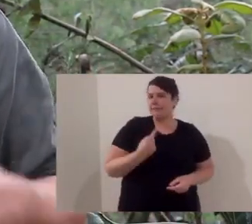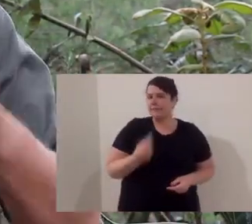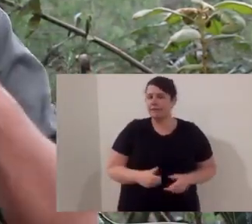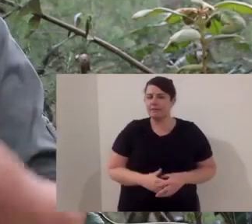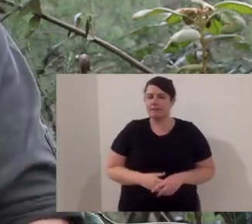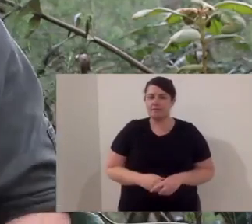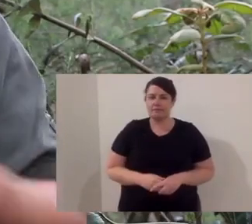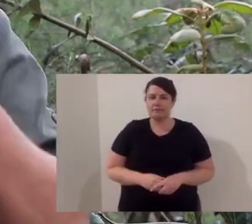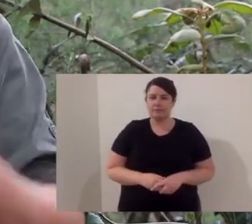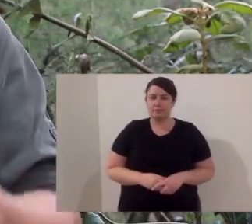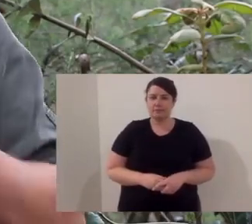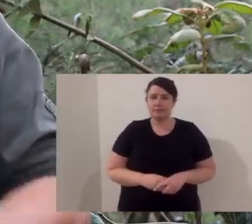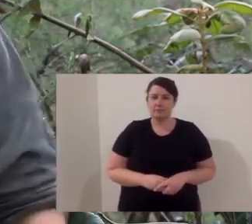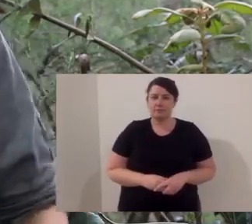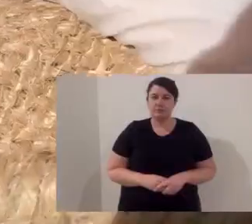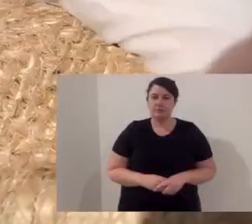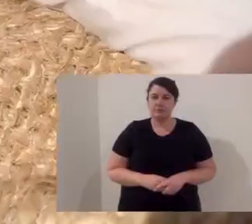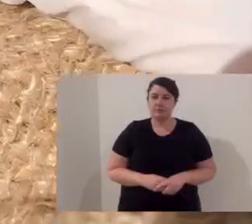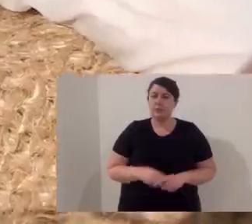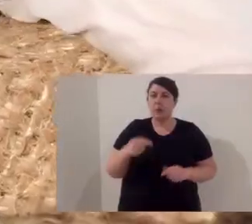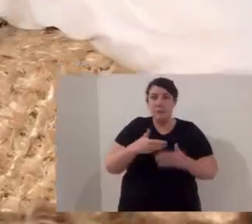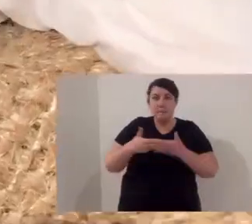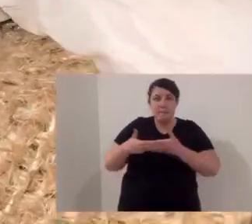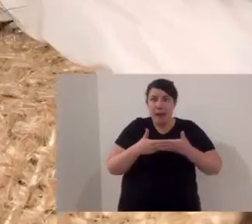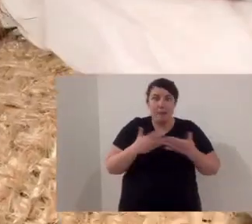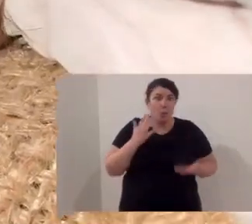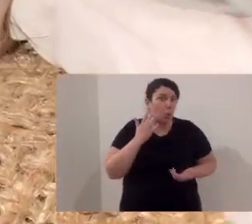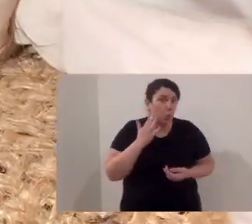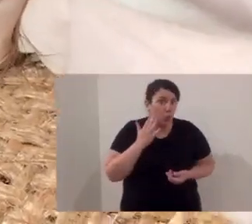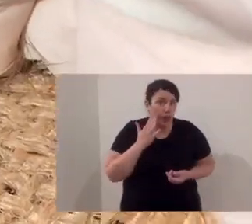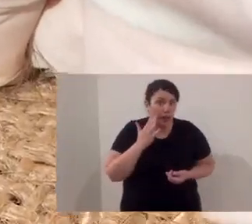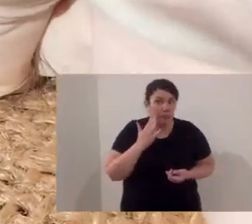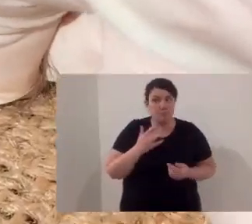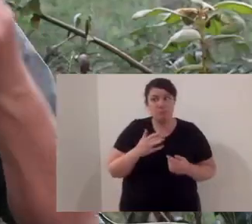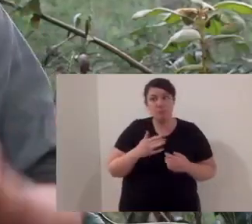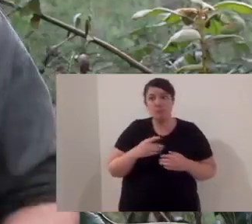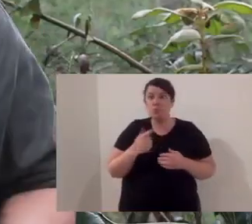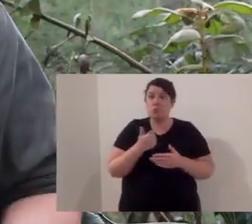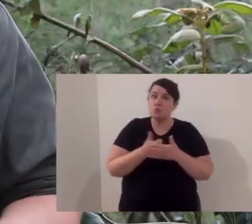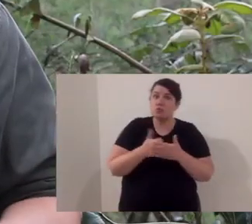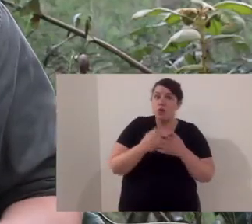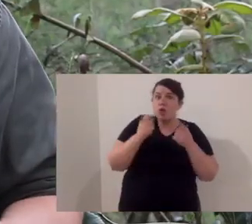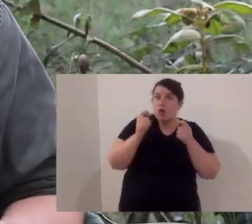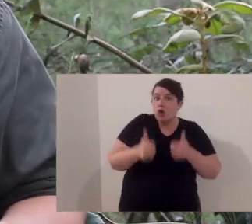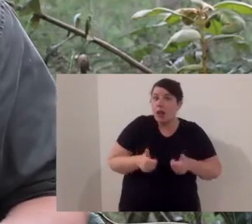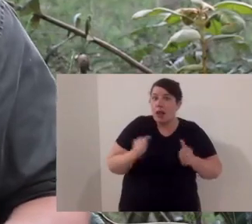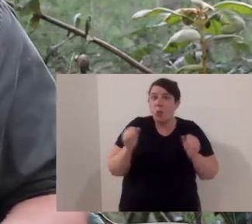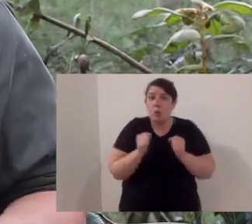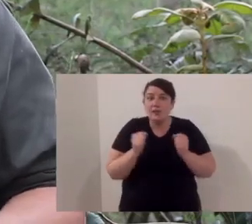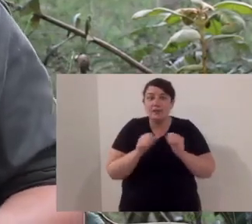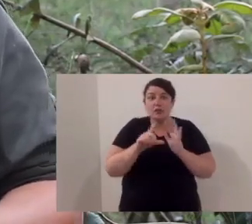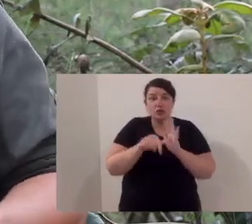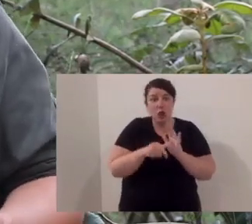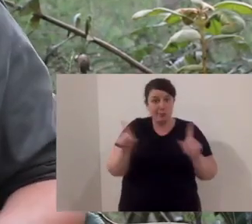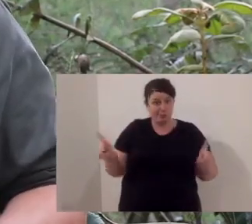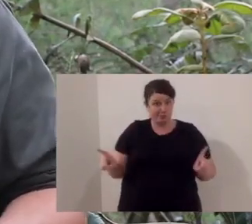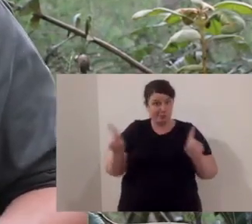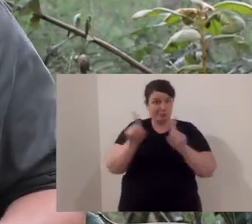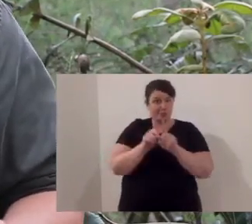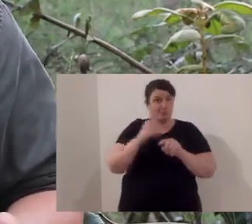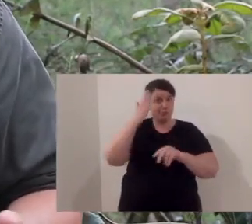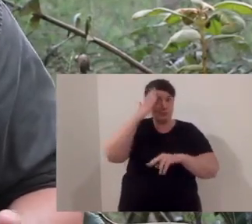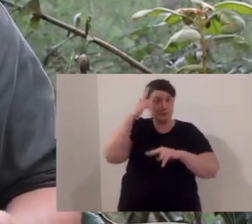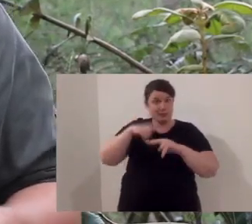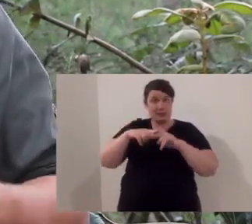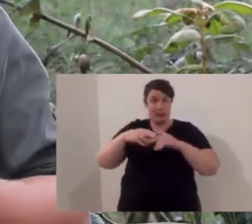that. They are largely solitary. Eastern quolls have a very specific breeding season. Now in late autumn,